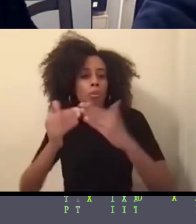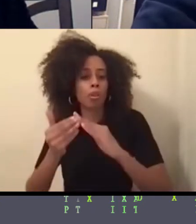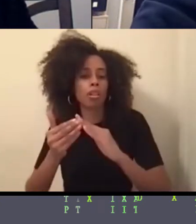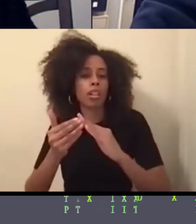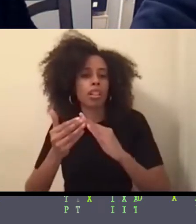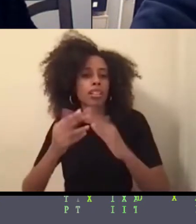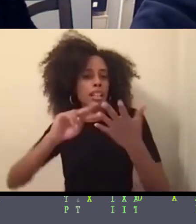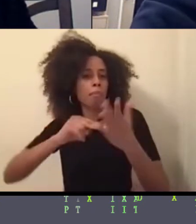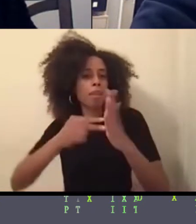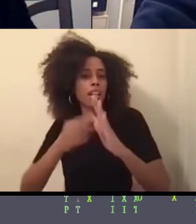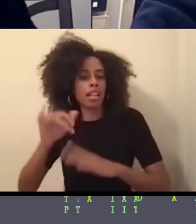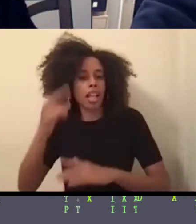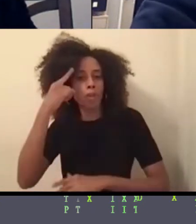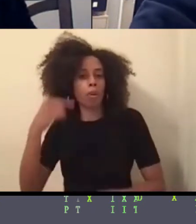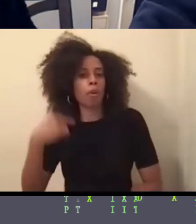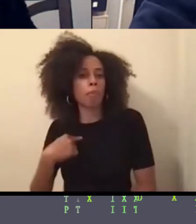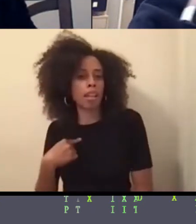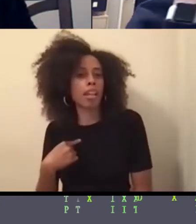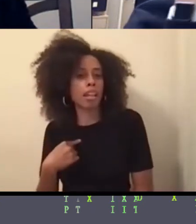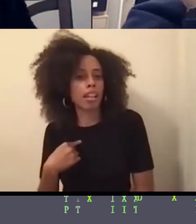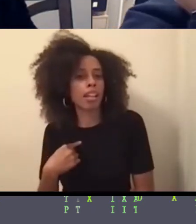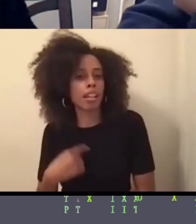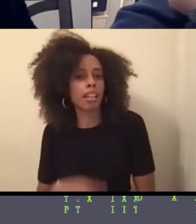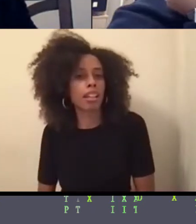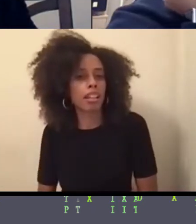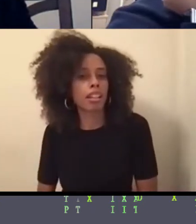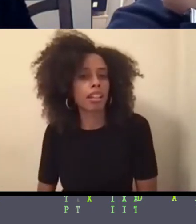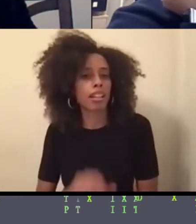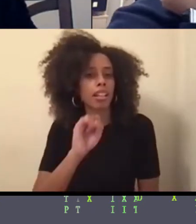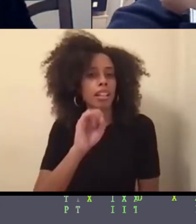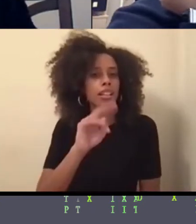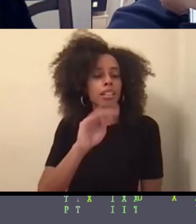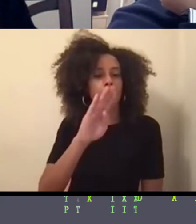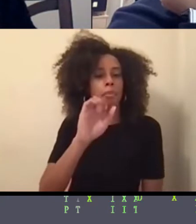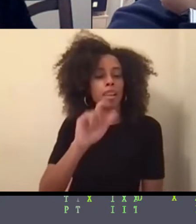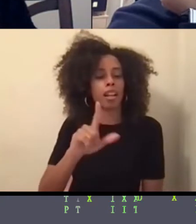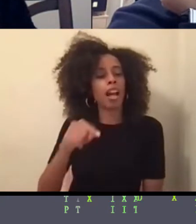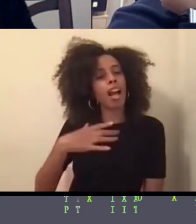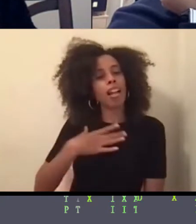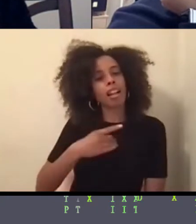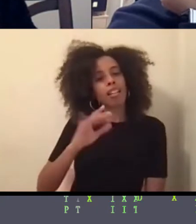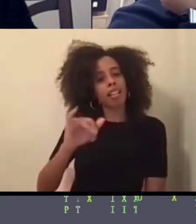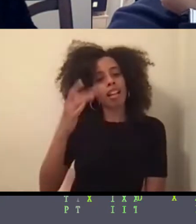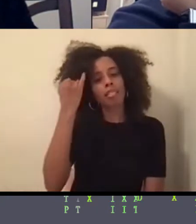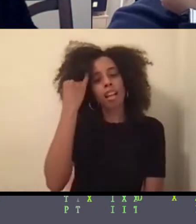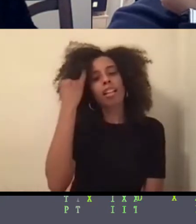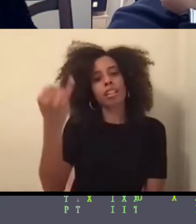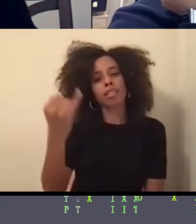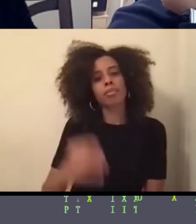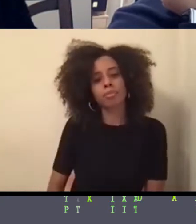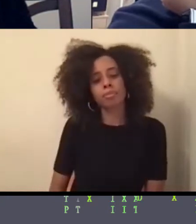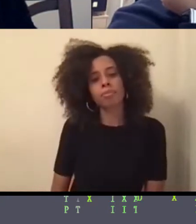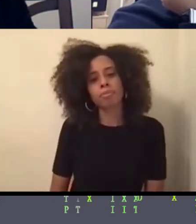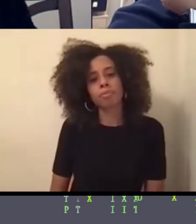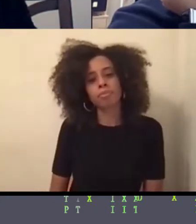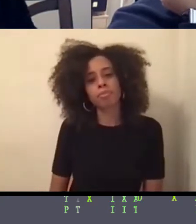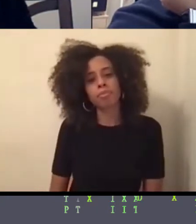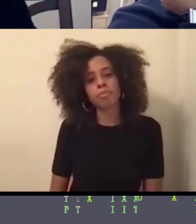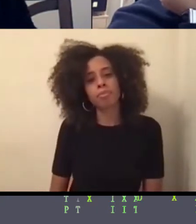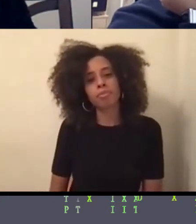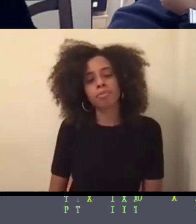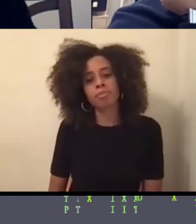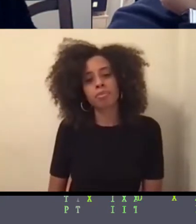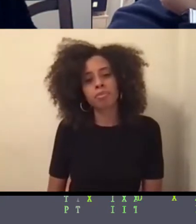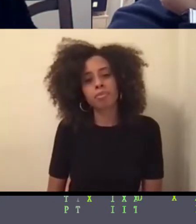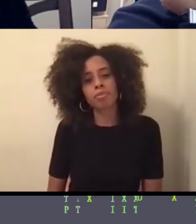Yeah, I like that idea of, of, of scaffolding. Um, and I wonder if it's something